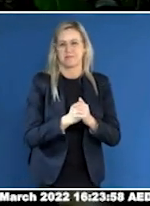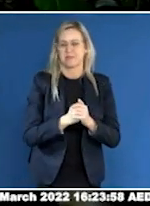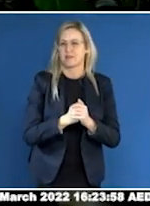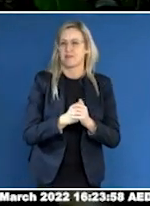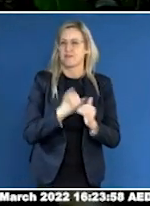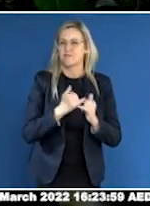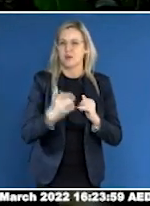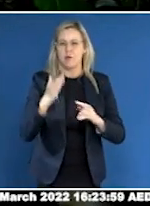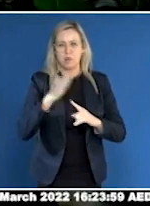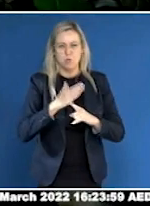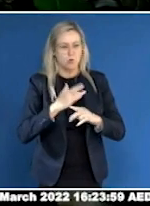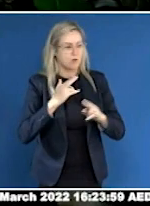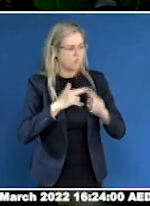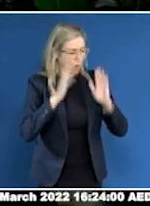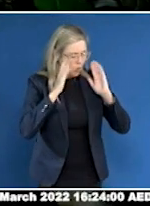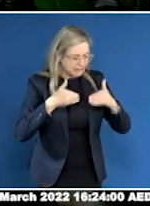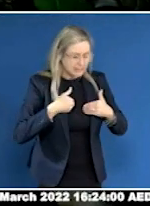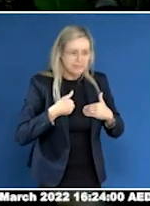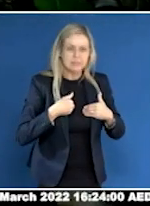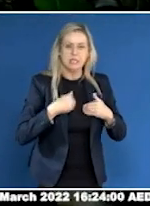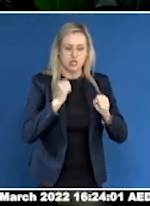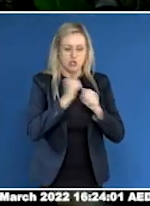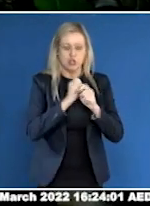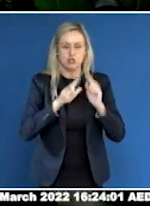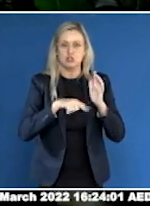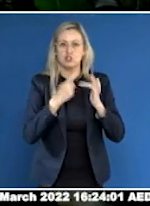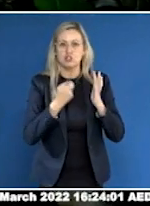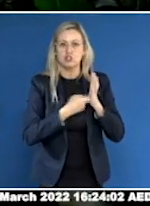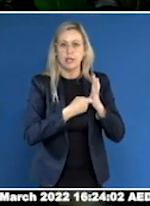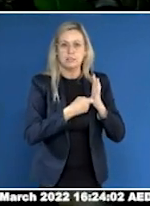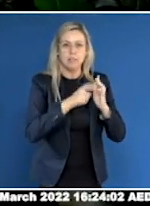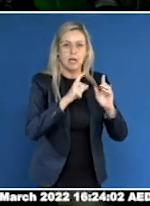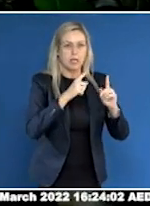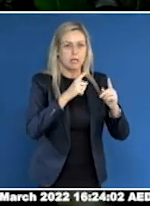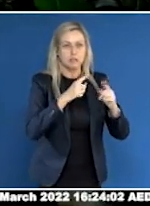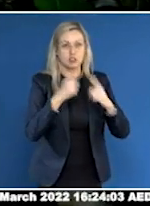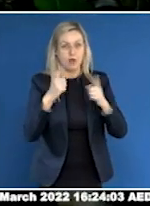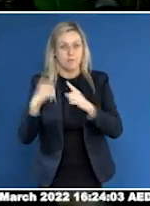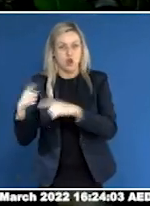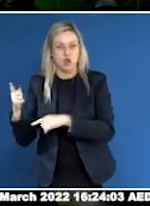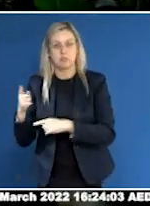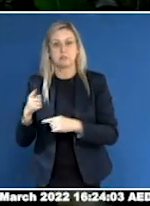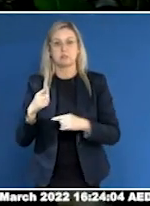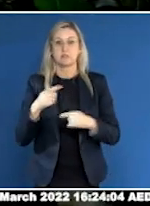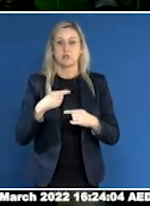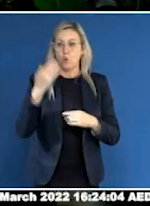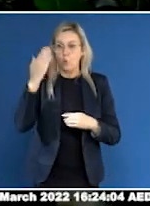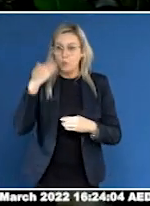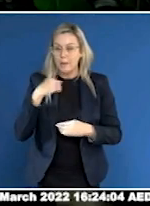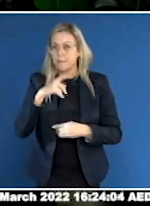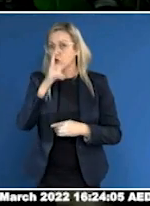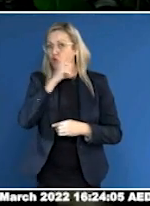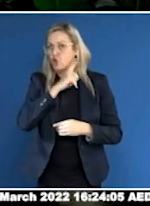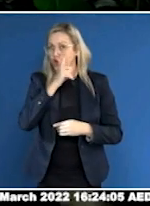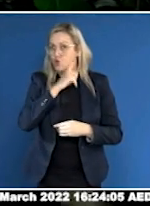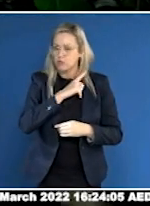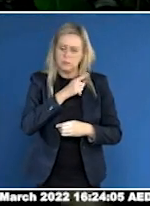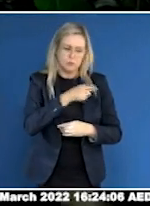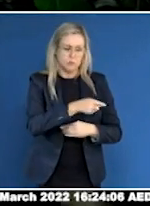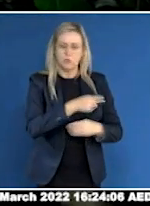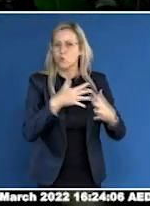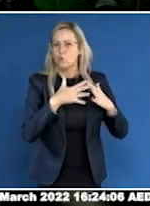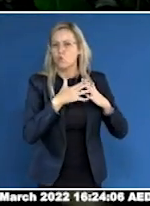gender diverse and girls are particularly at risk of this because we're hidden and we're isolated and it's hard to find